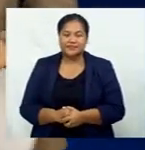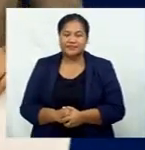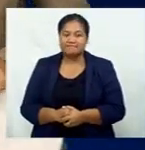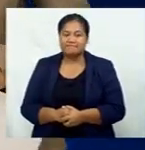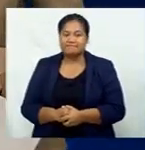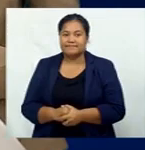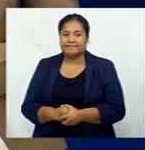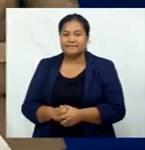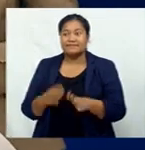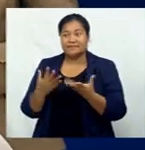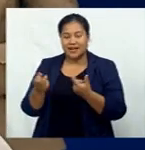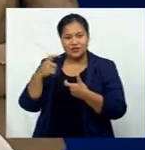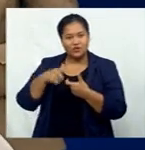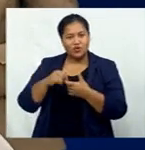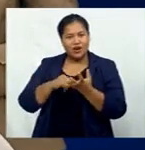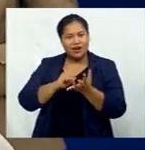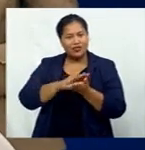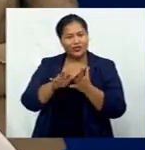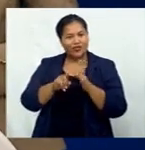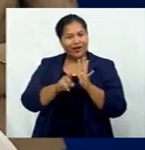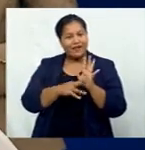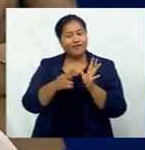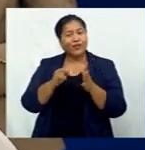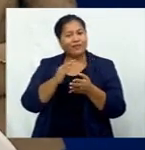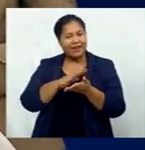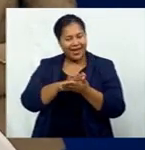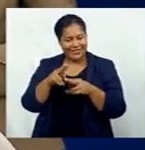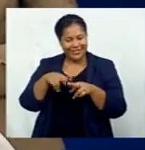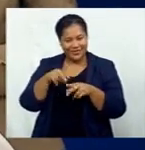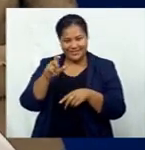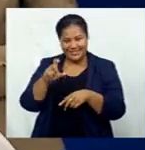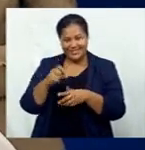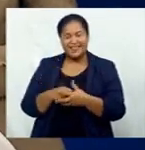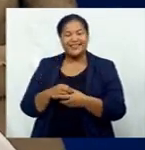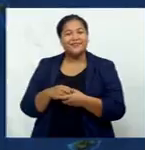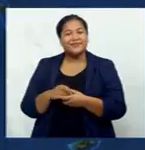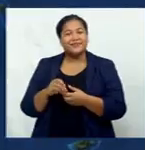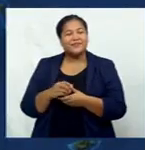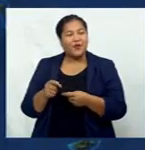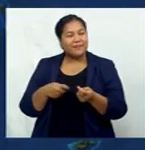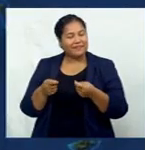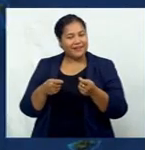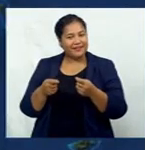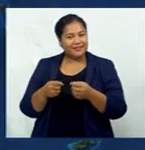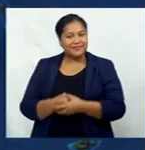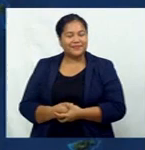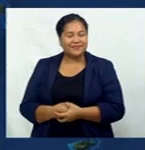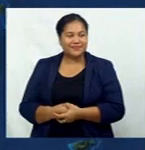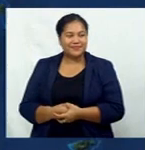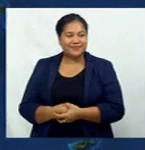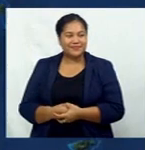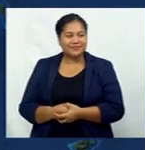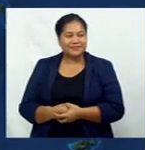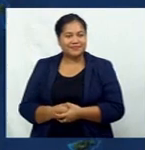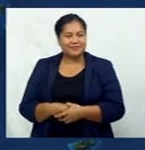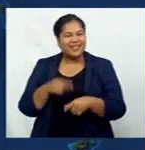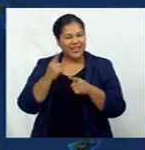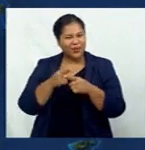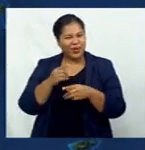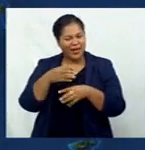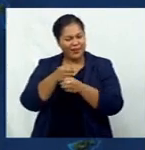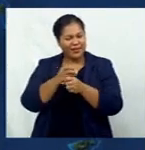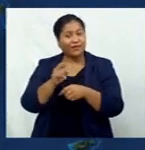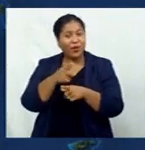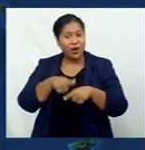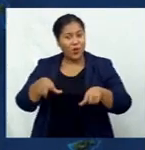And we now join Sharon from HFC Bank to give us the latest figures from the money market. A quick update on our local